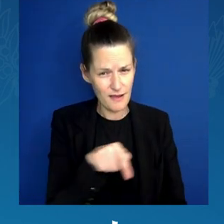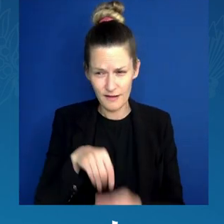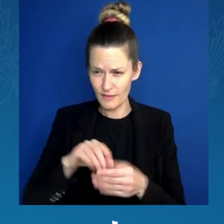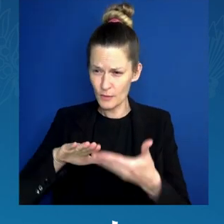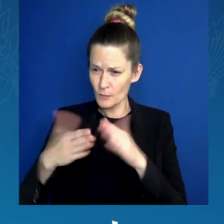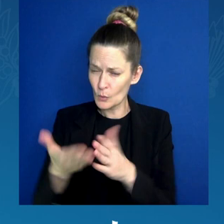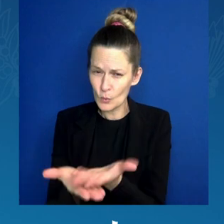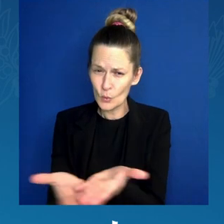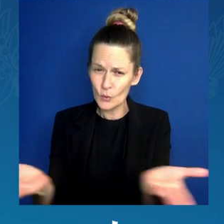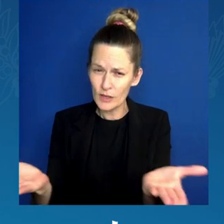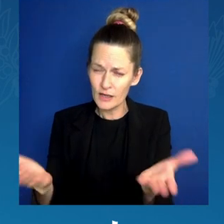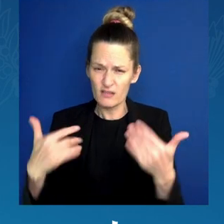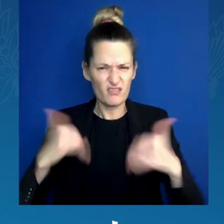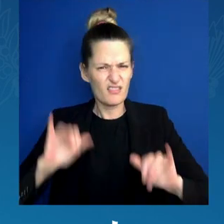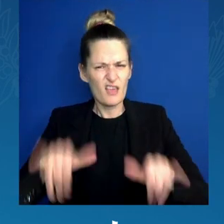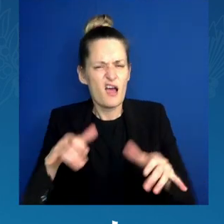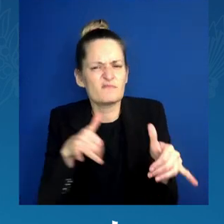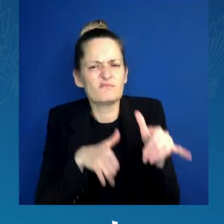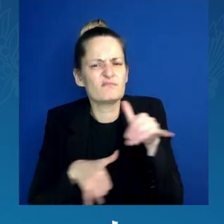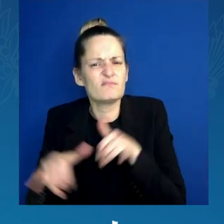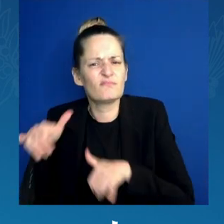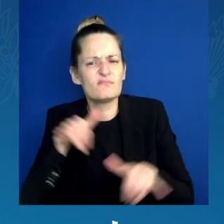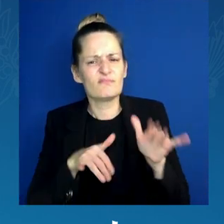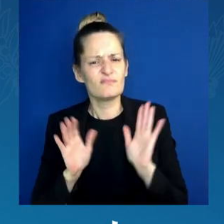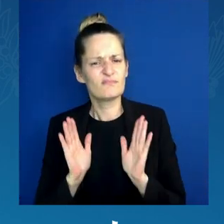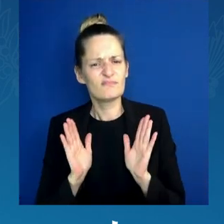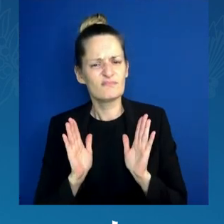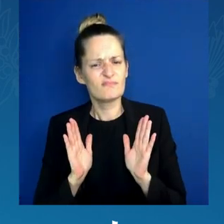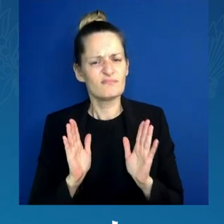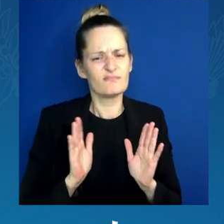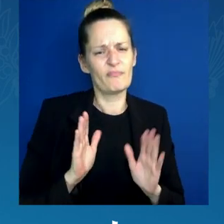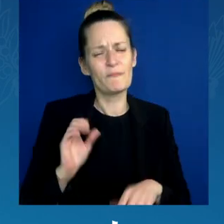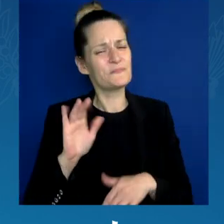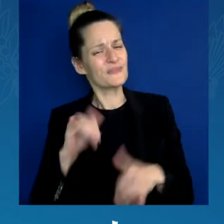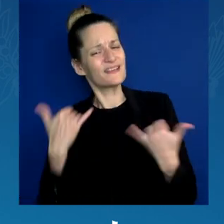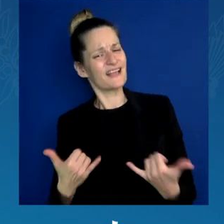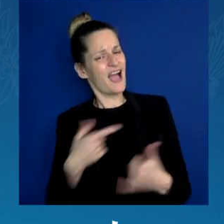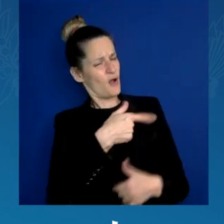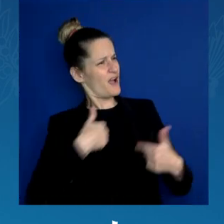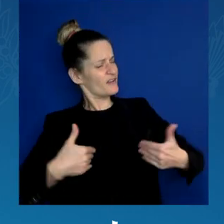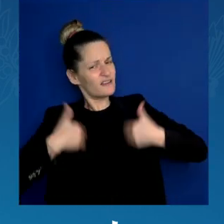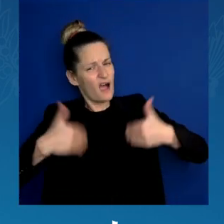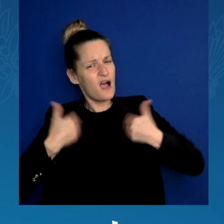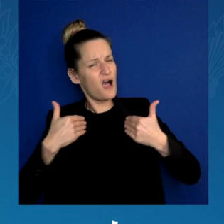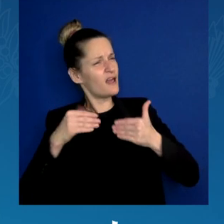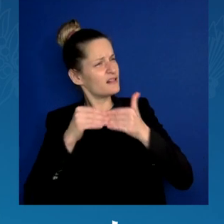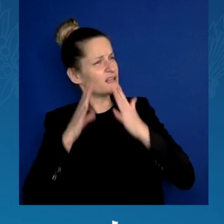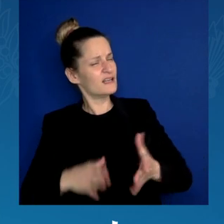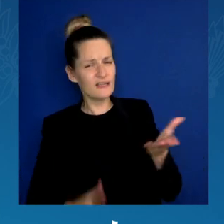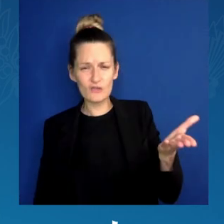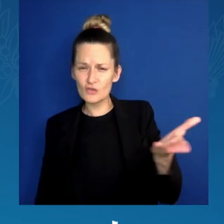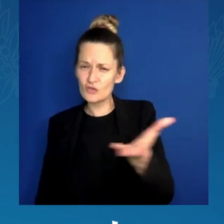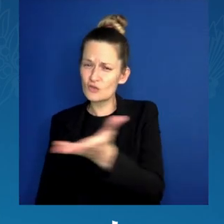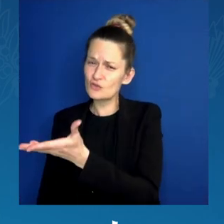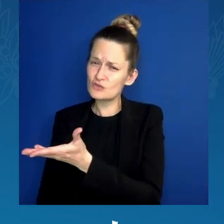the young leaders here, I will say, I know you guys have been through a lot these last two years.